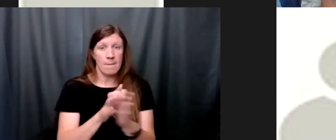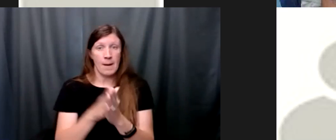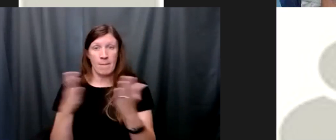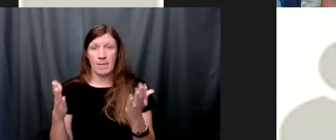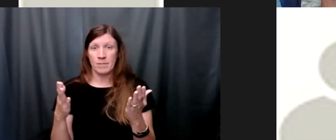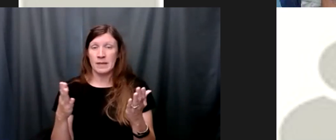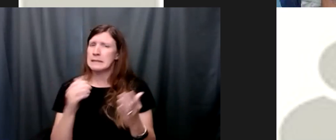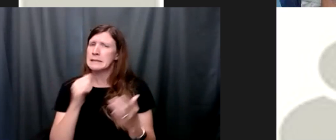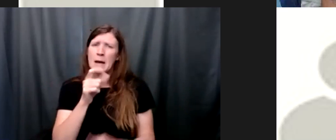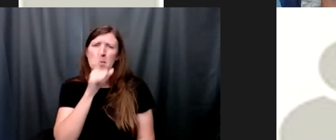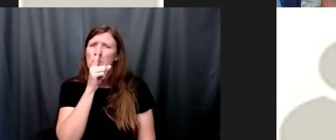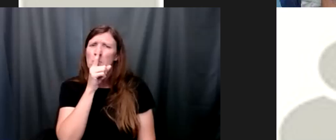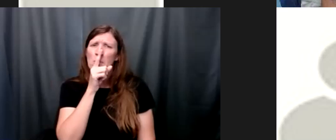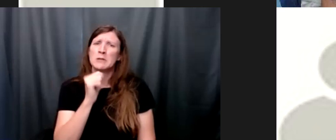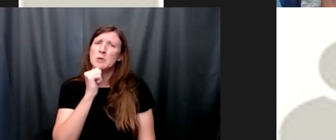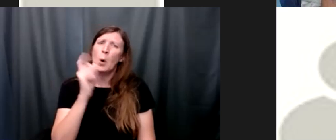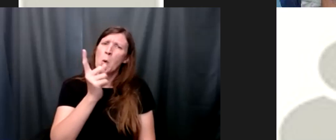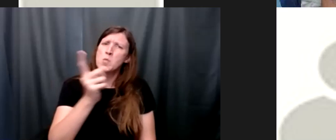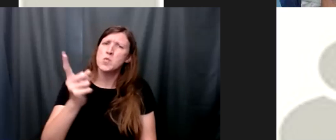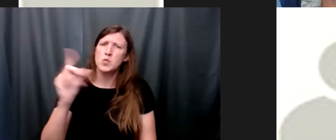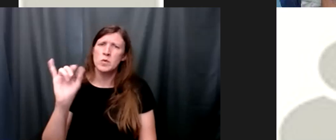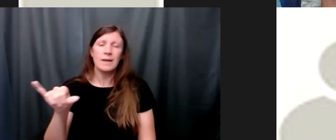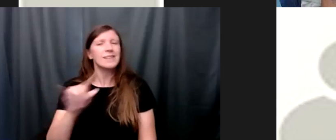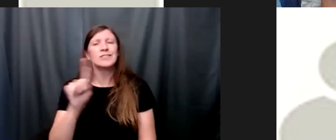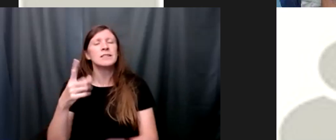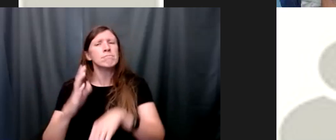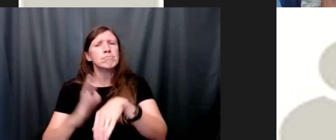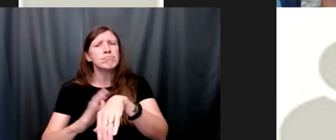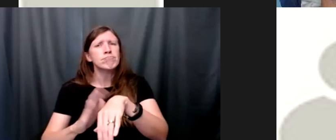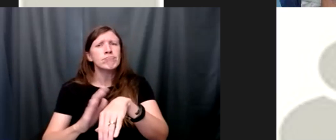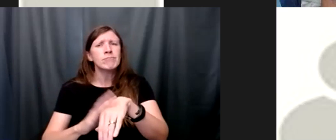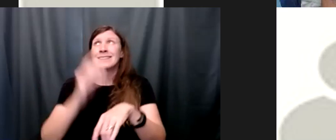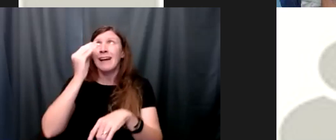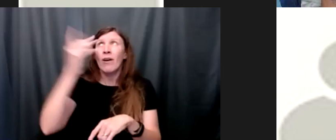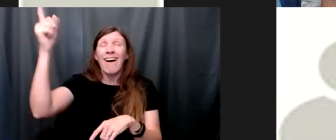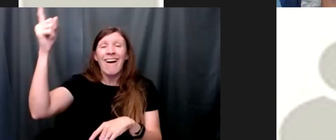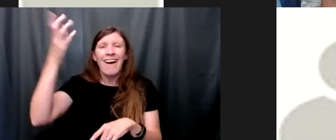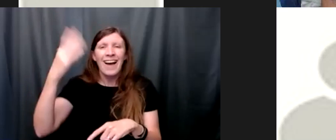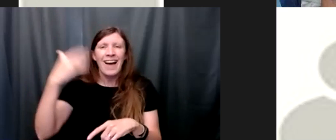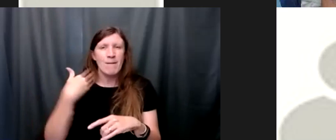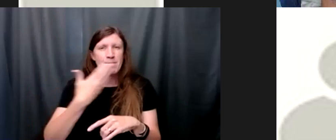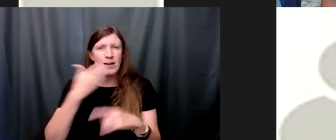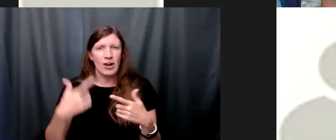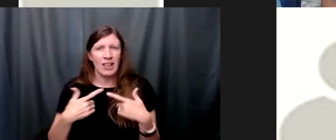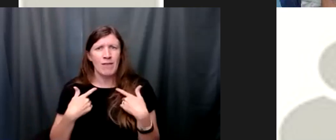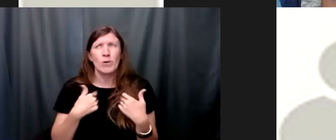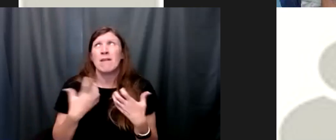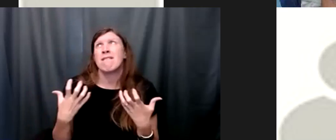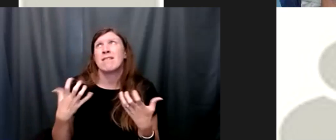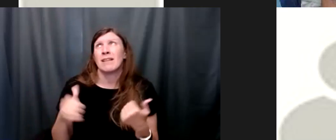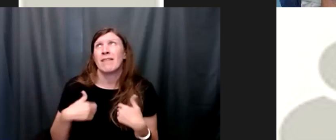don't do list it's actually warnings that help us live the kind of life we long to live and in this case it's saying that we can have freedom